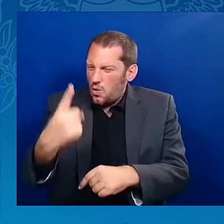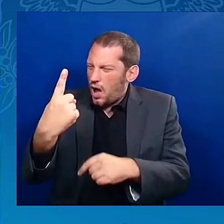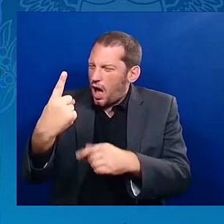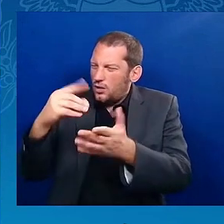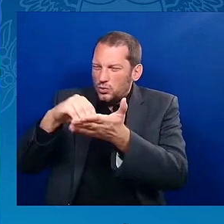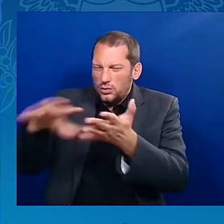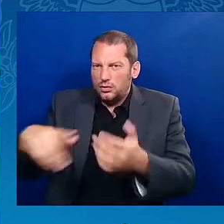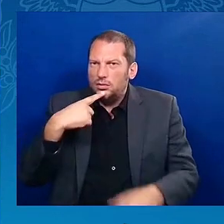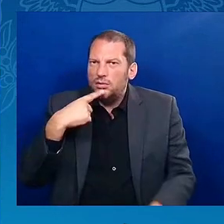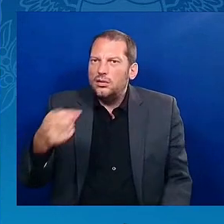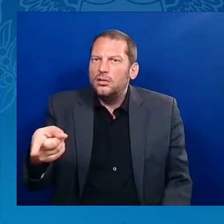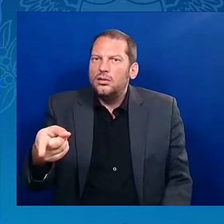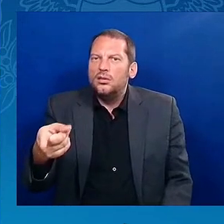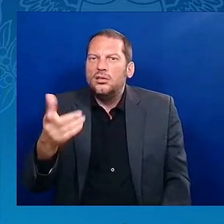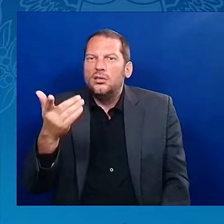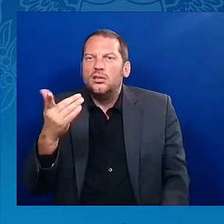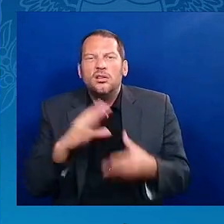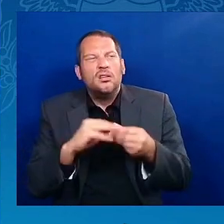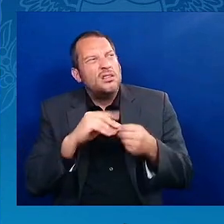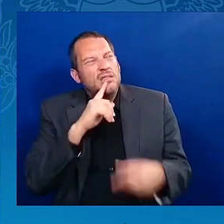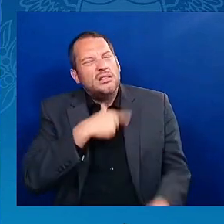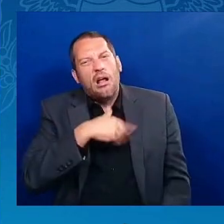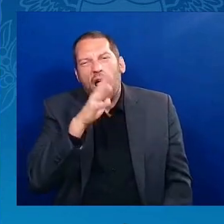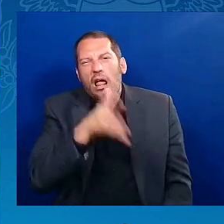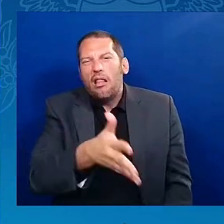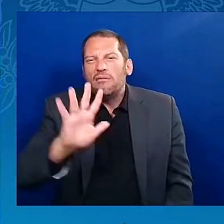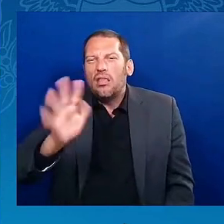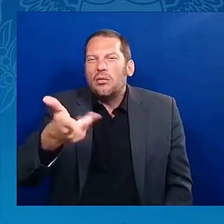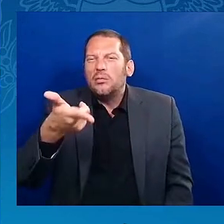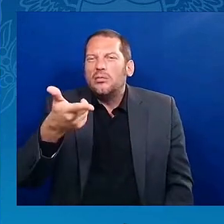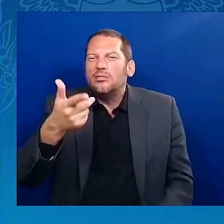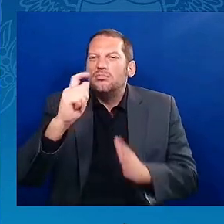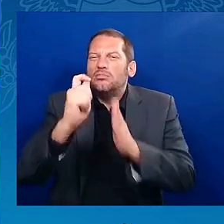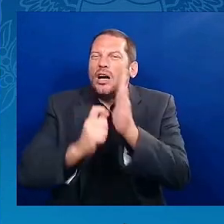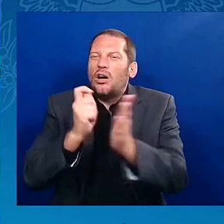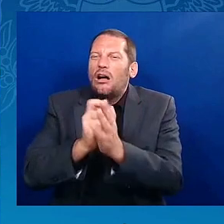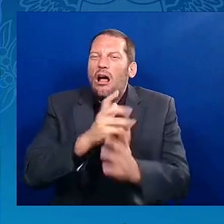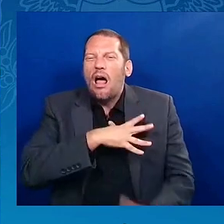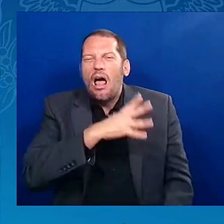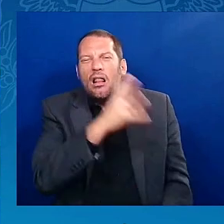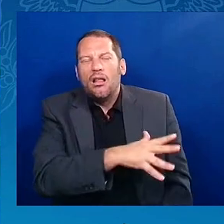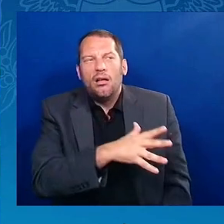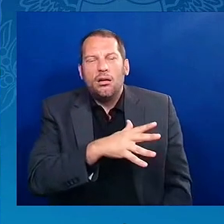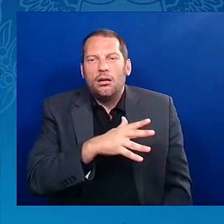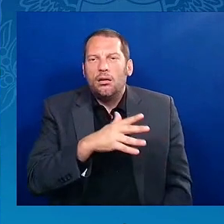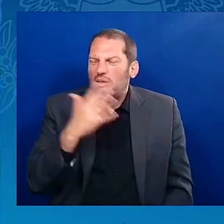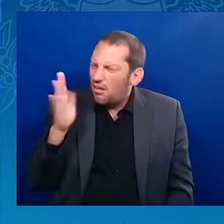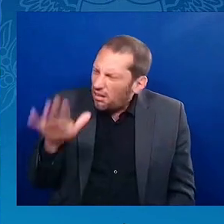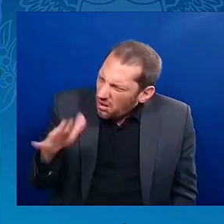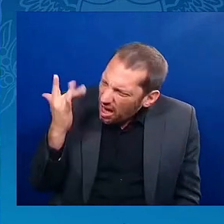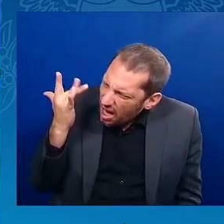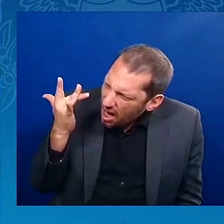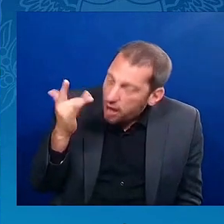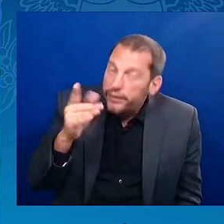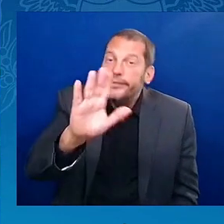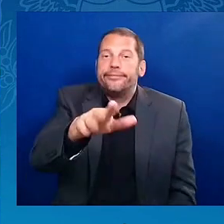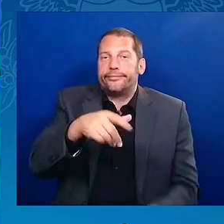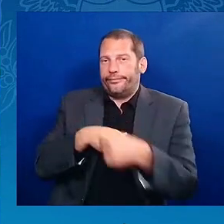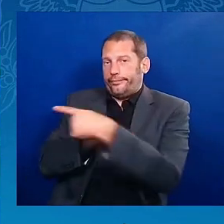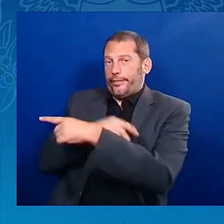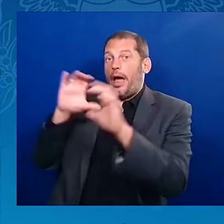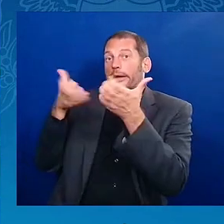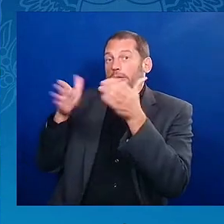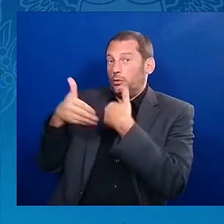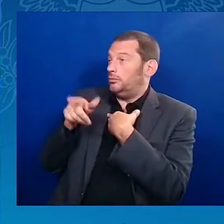On some of the biggest issues facing our country today and up in November, when these